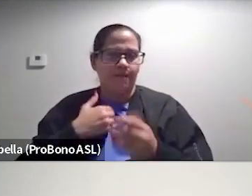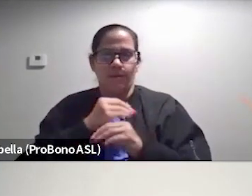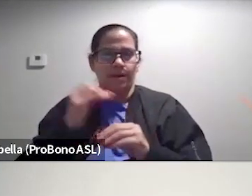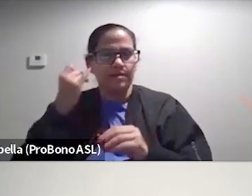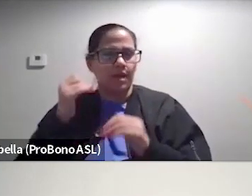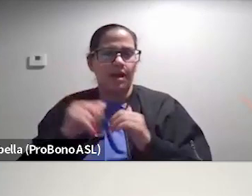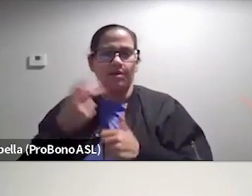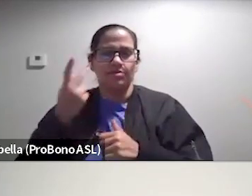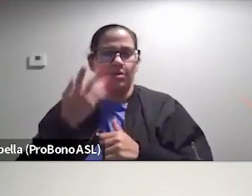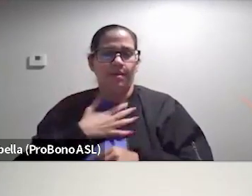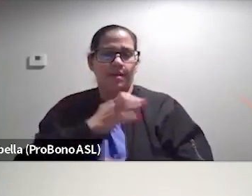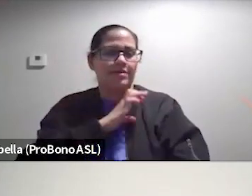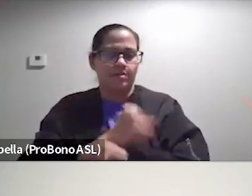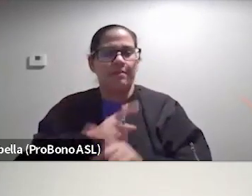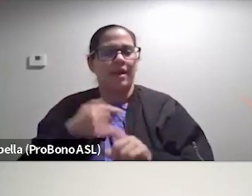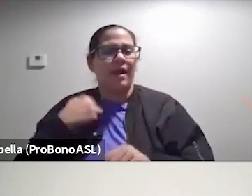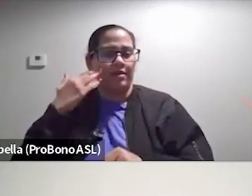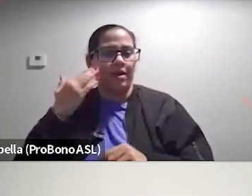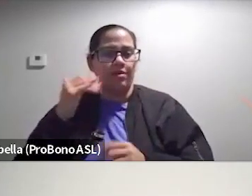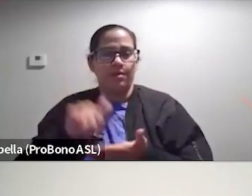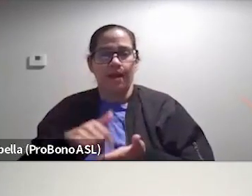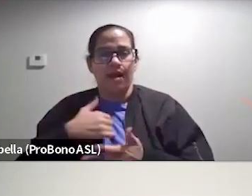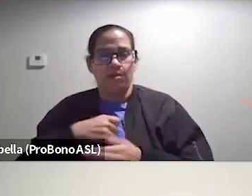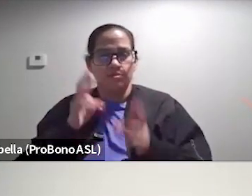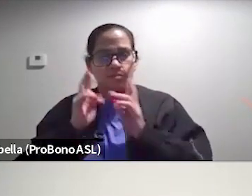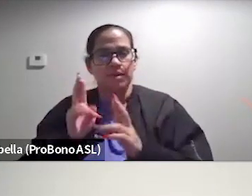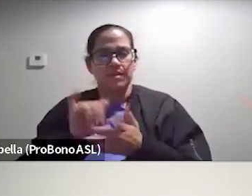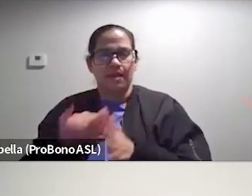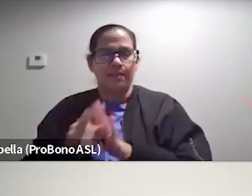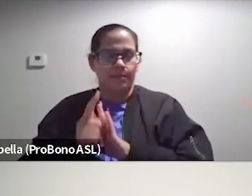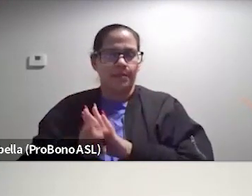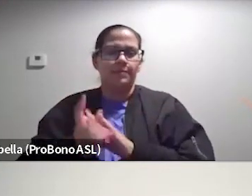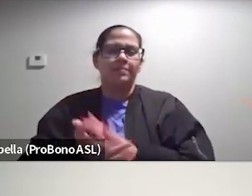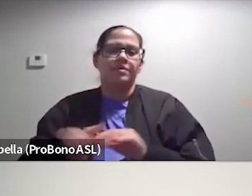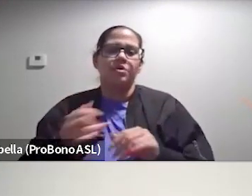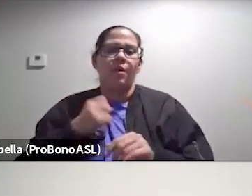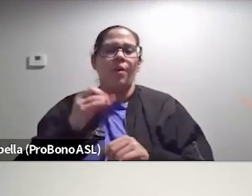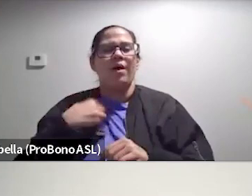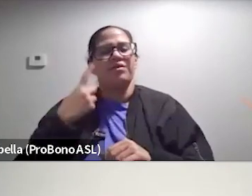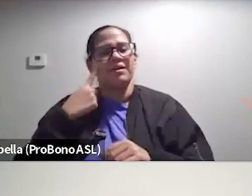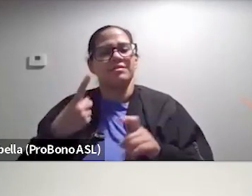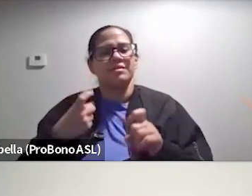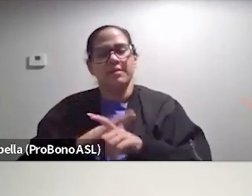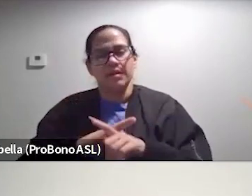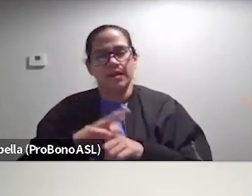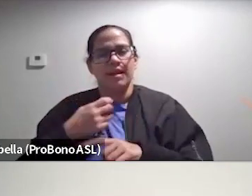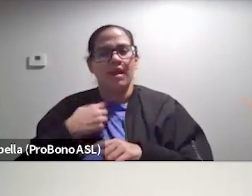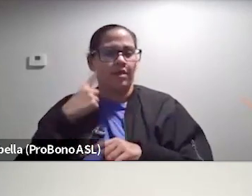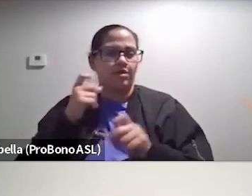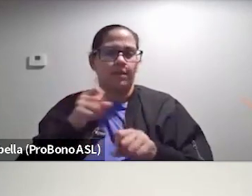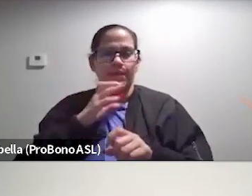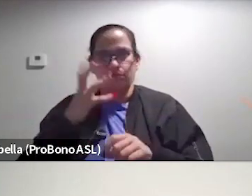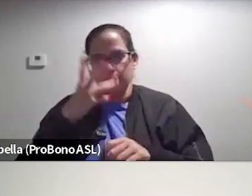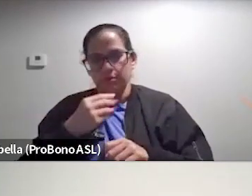idea how he saw my energy, but I know what that, that I was respected in that moment. And so I think it's complicated and I think it could be really